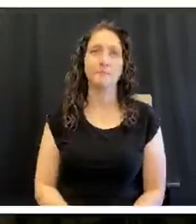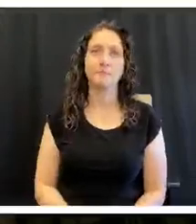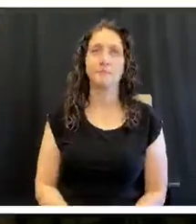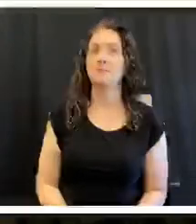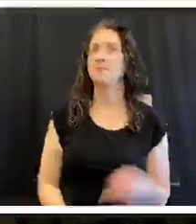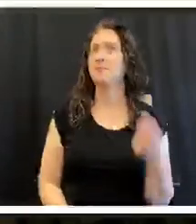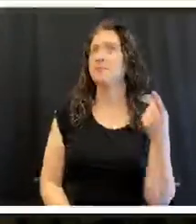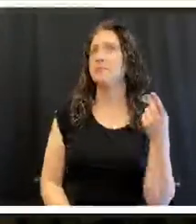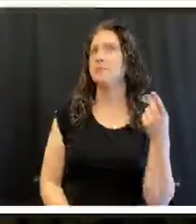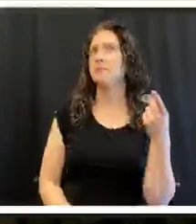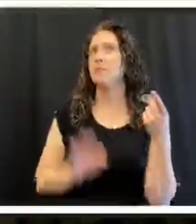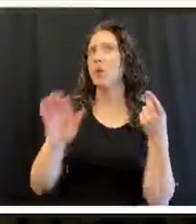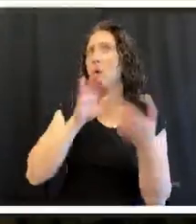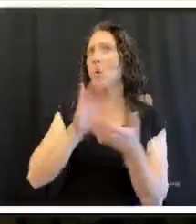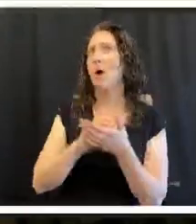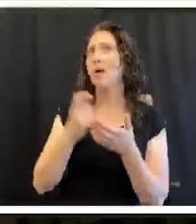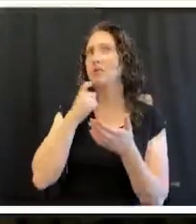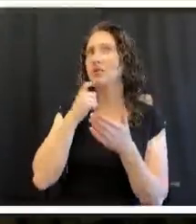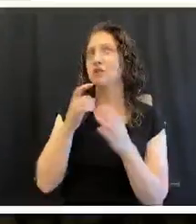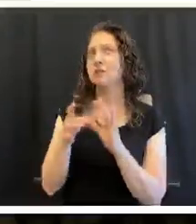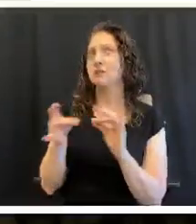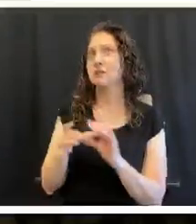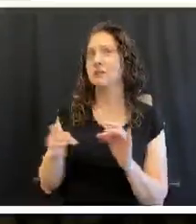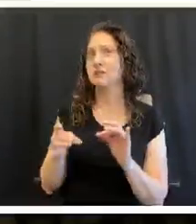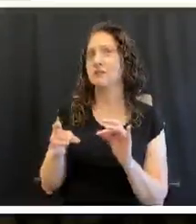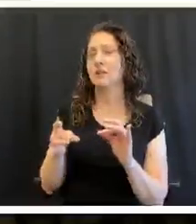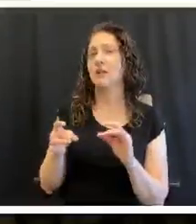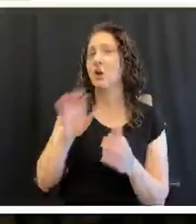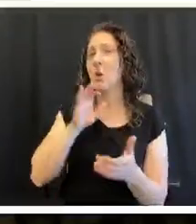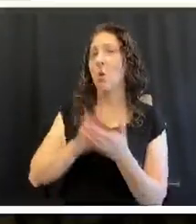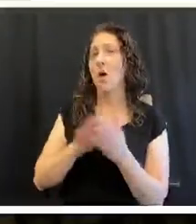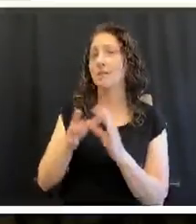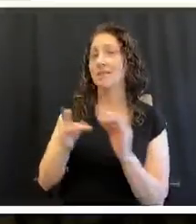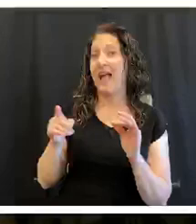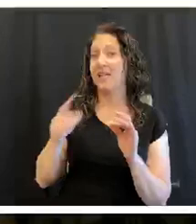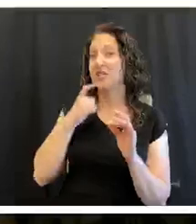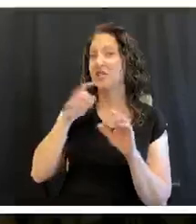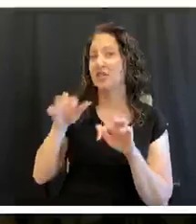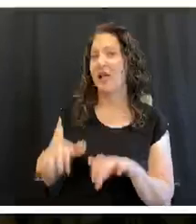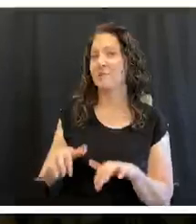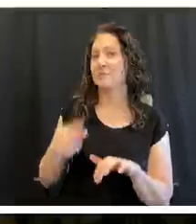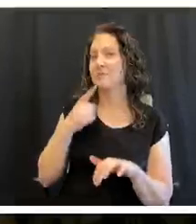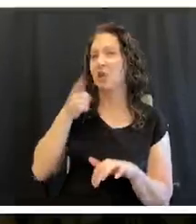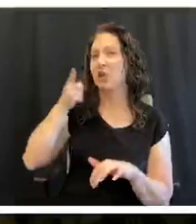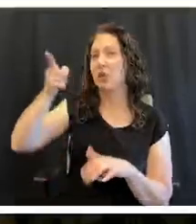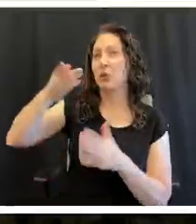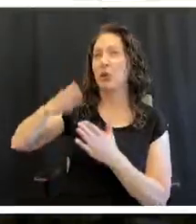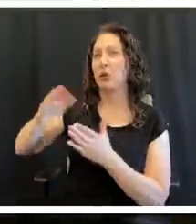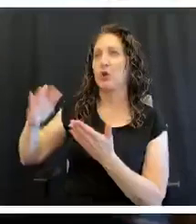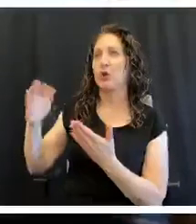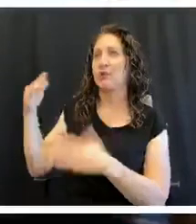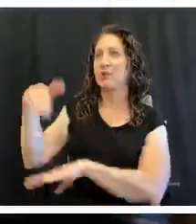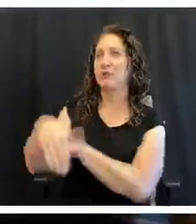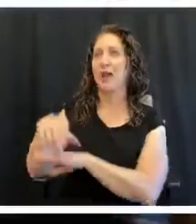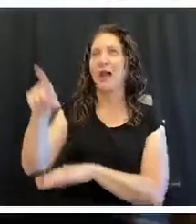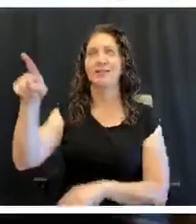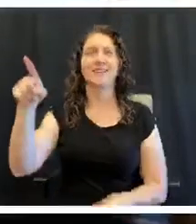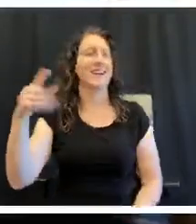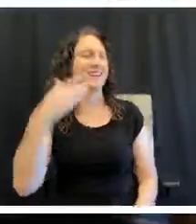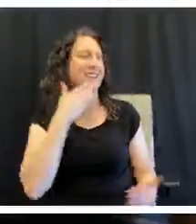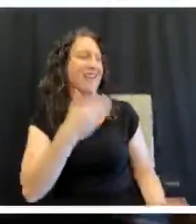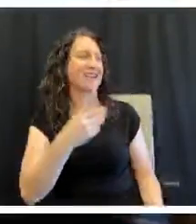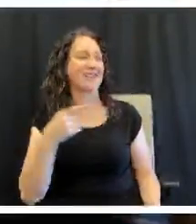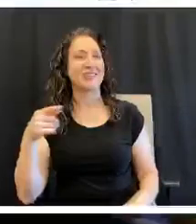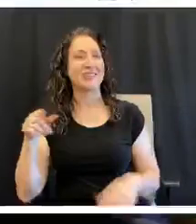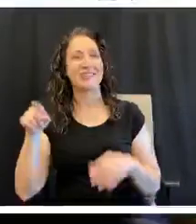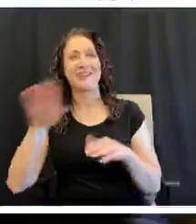We just heard from your wife. She says she thinks that you're cooking tonight. I just wanted to throw that in. Thank you. It says hello